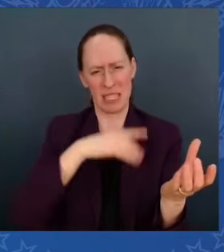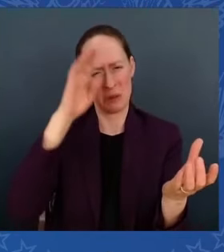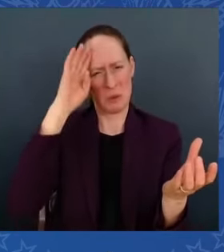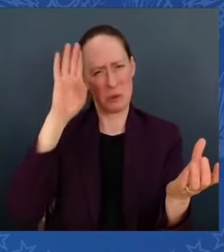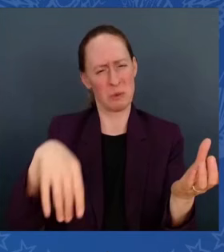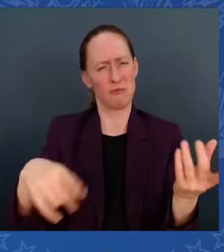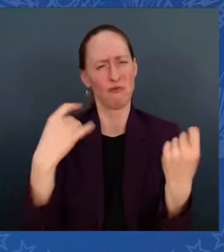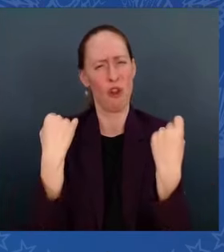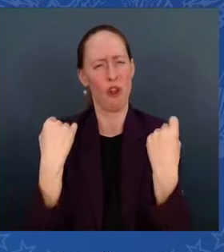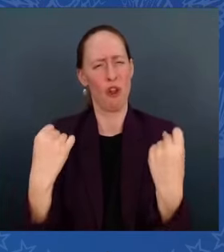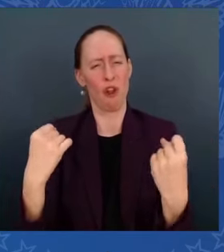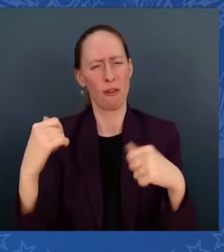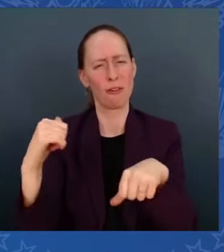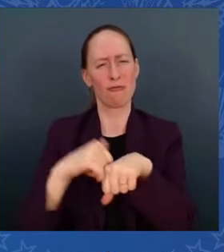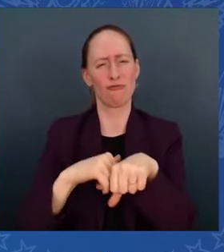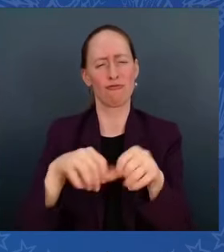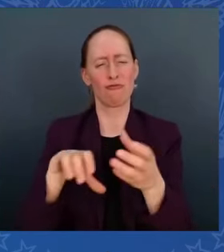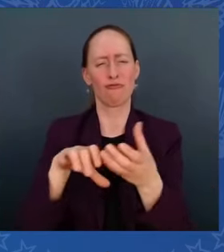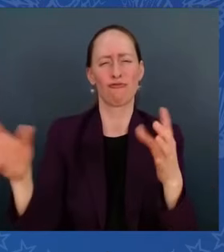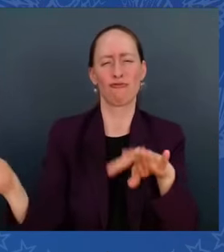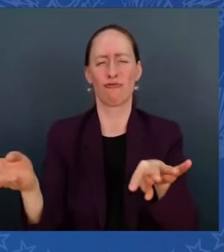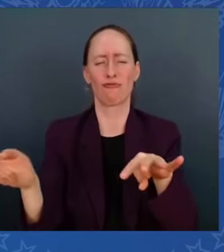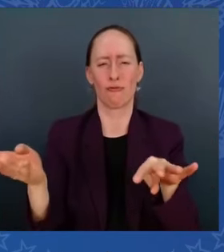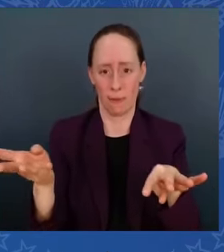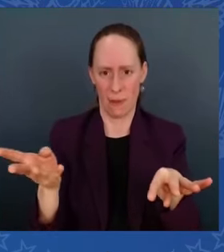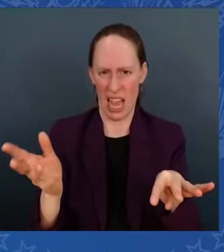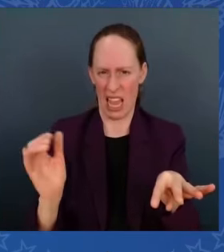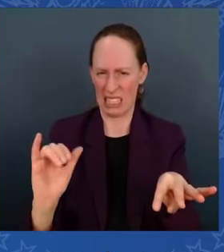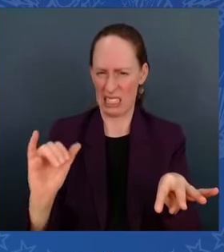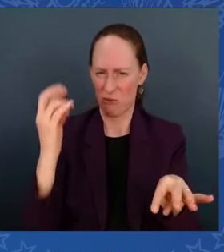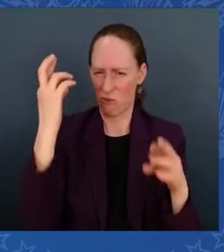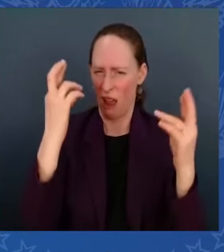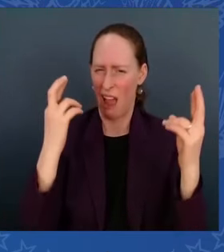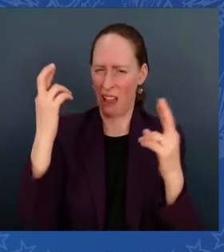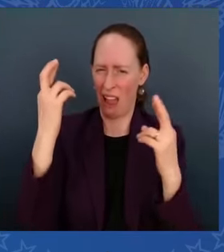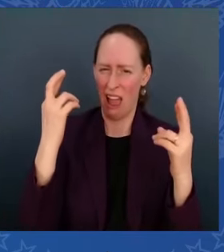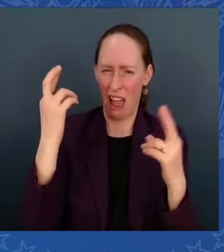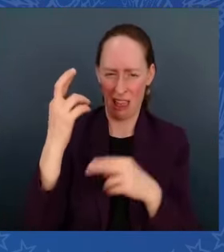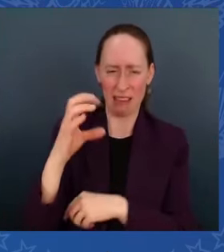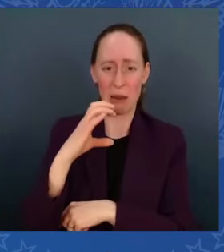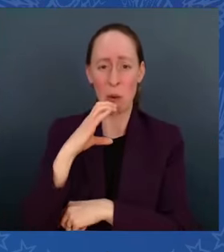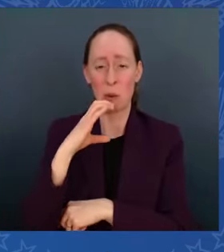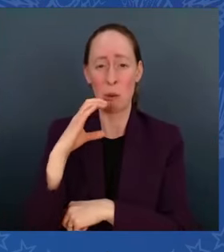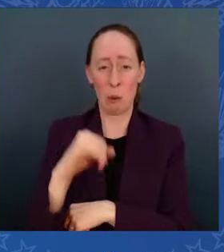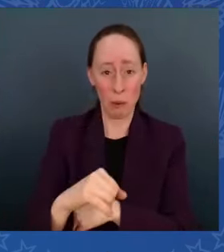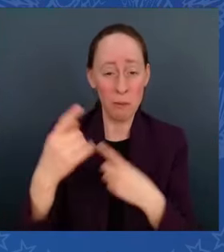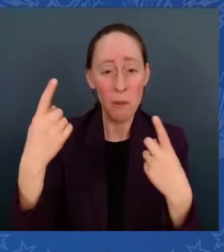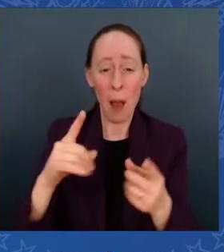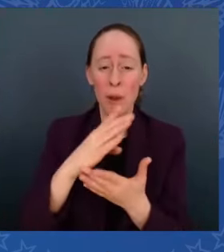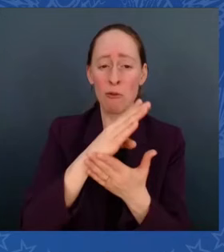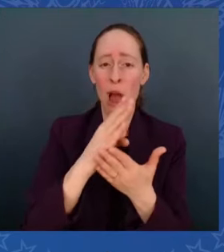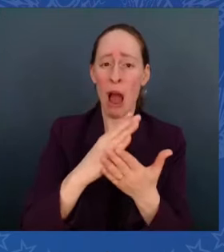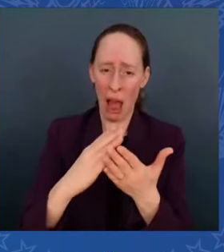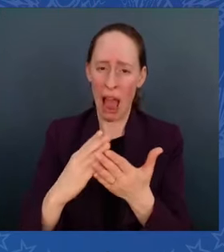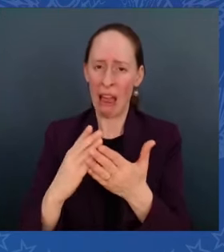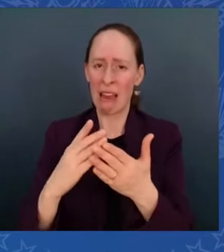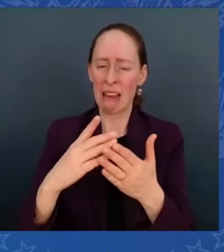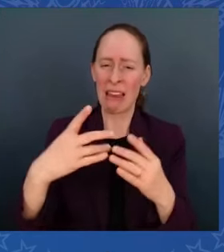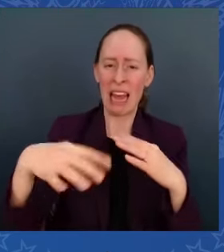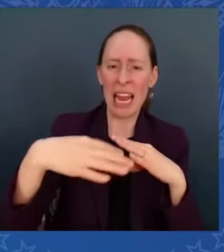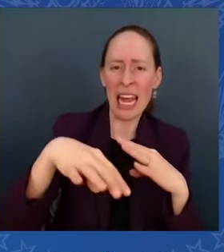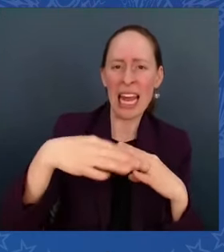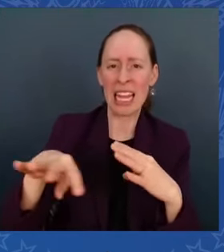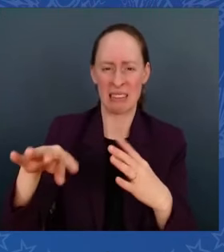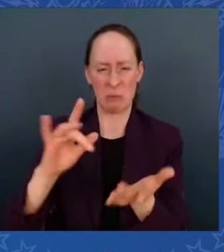they leach poisonous toxins into our water. The science is clear. Lead service lines pose